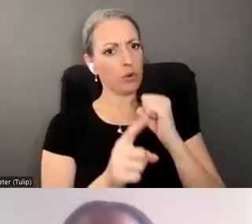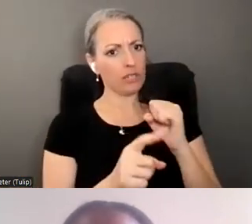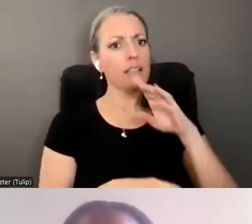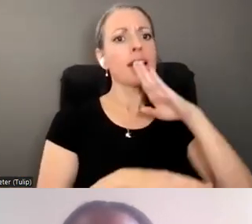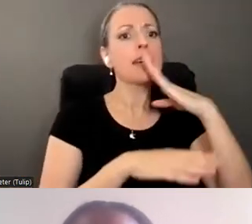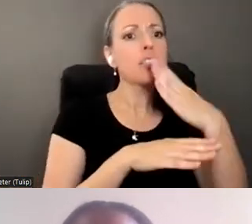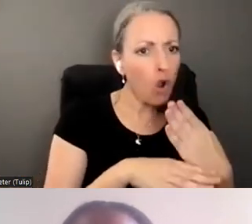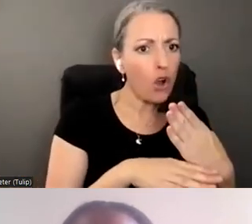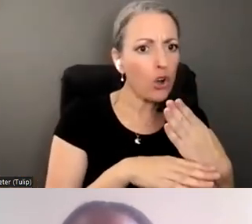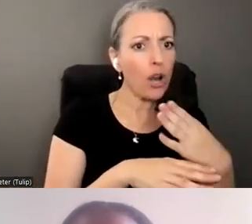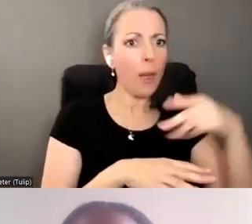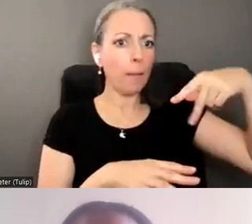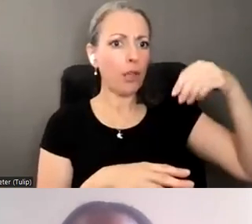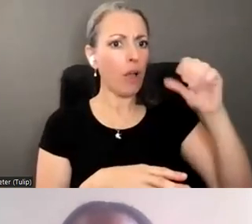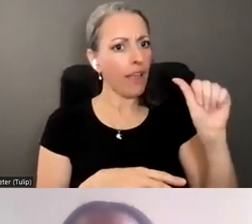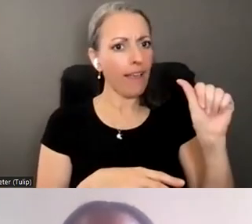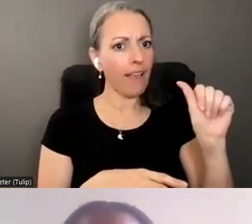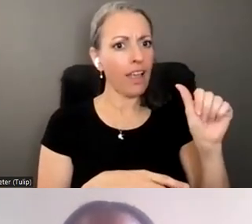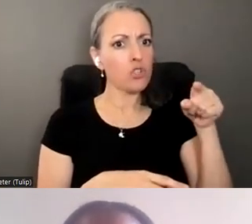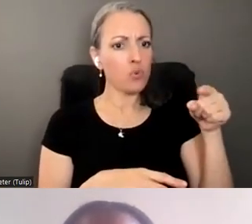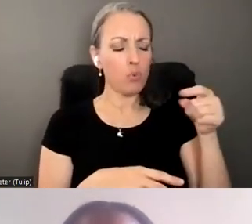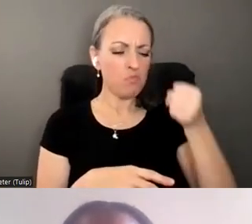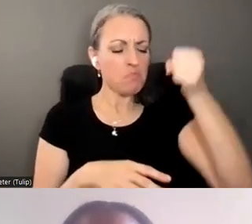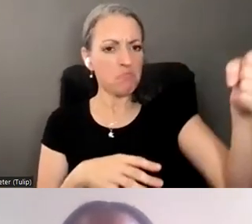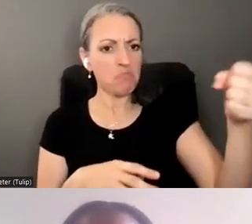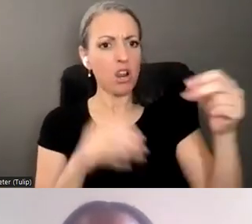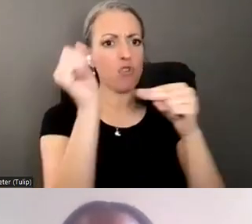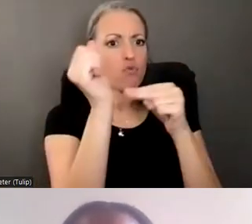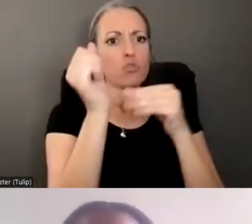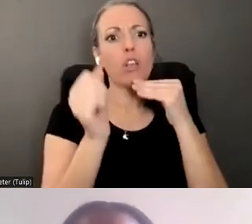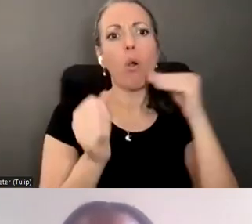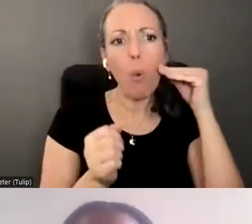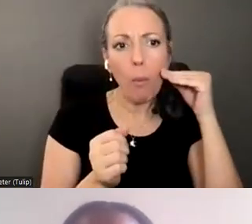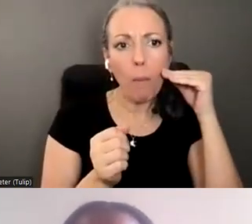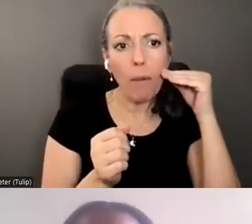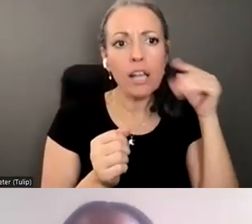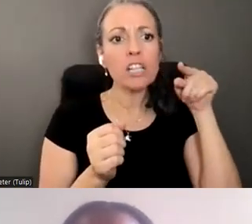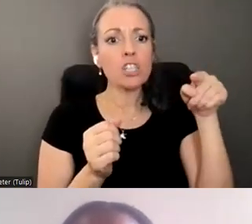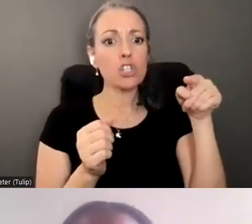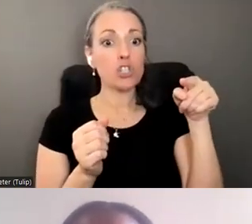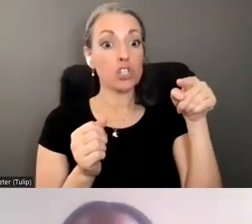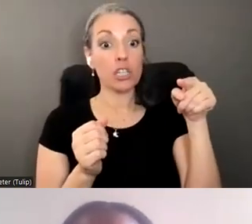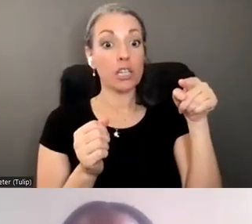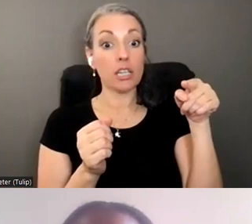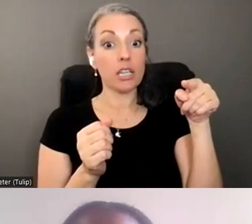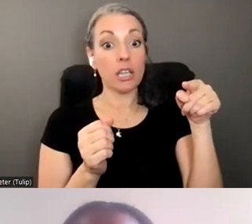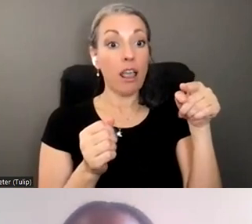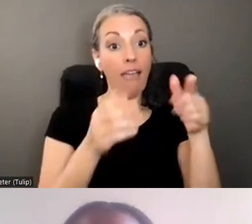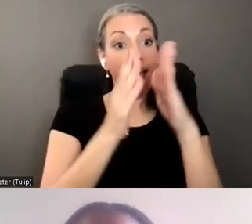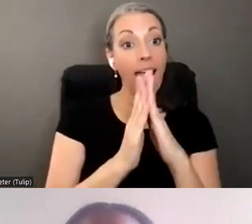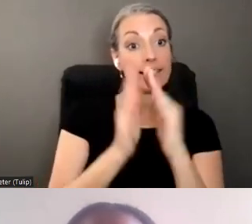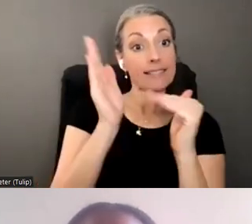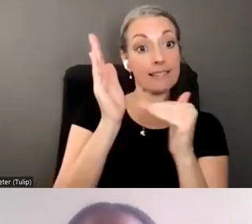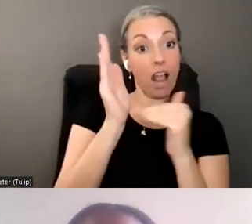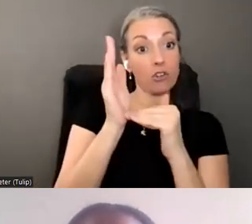has power of attorney, and she wants to put her away in a nursing home, and she is actually asking a doctor to write